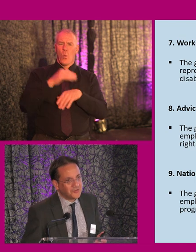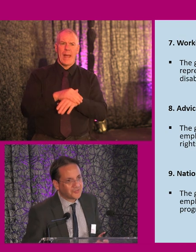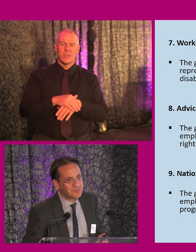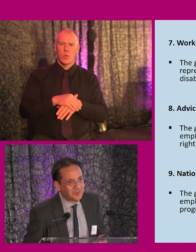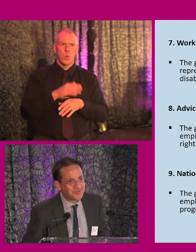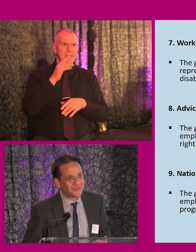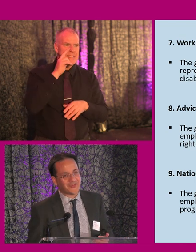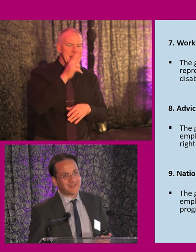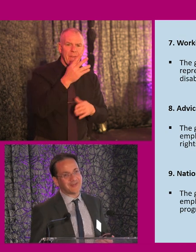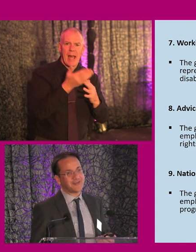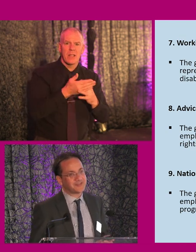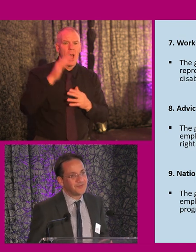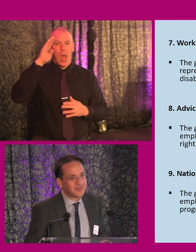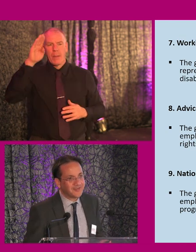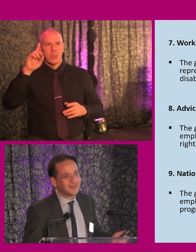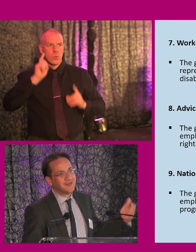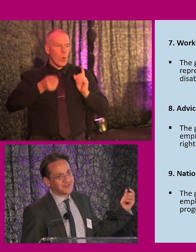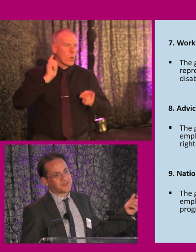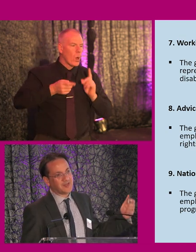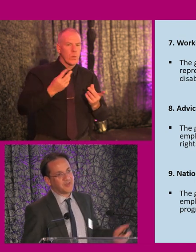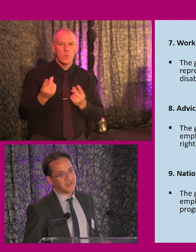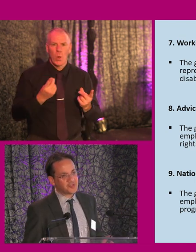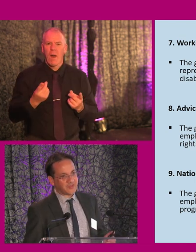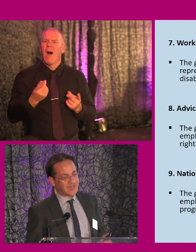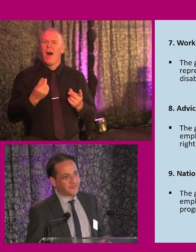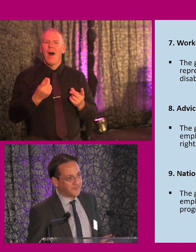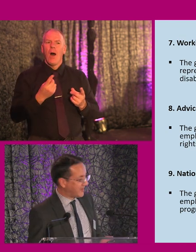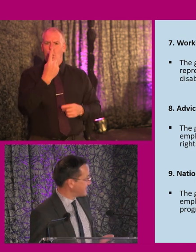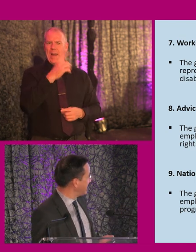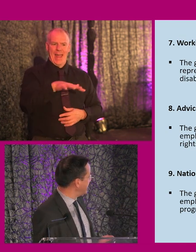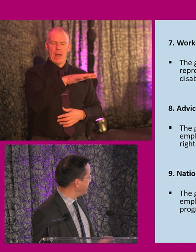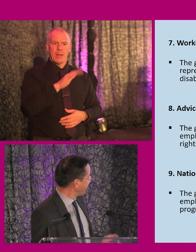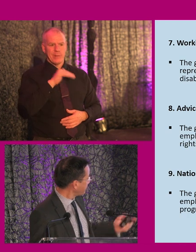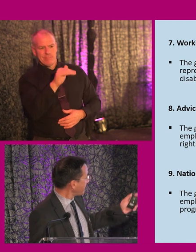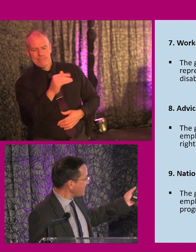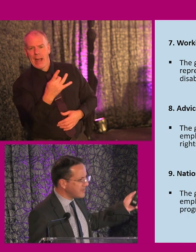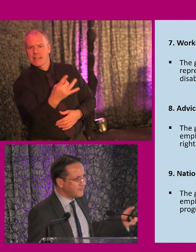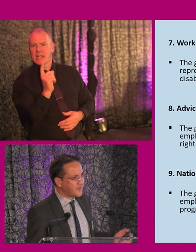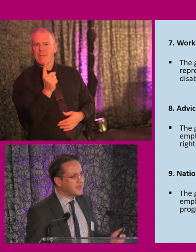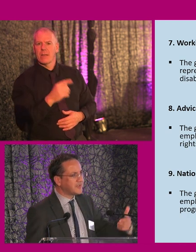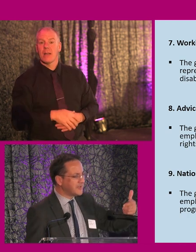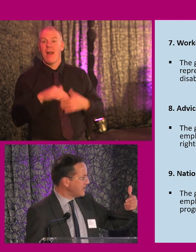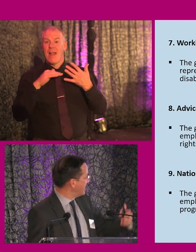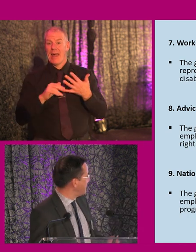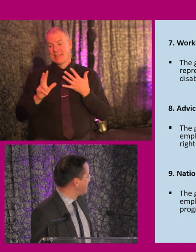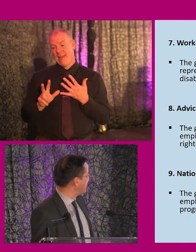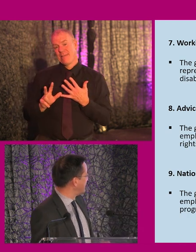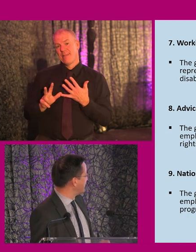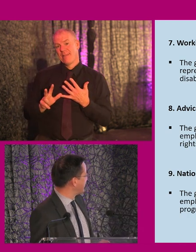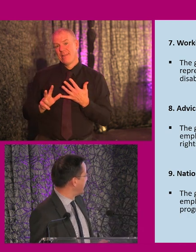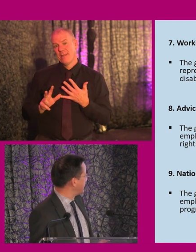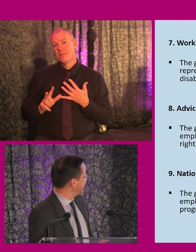excuse for employers to say they don't know how to do things. This is about making sure they have the advice they need. And then finally, a